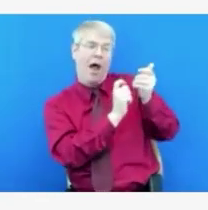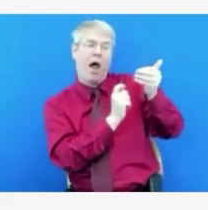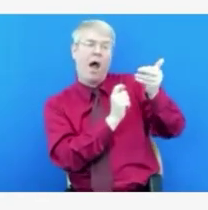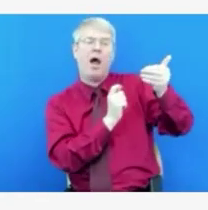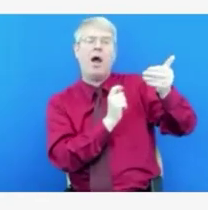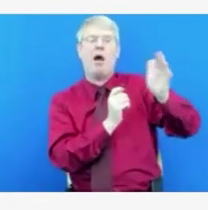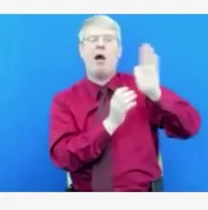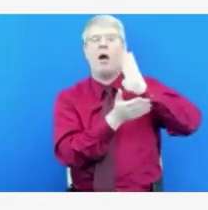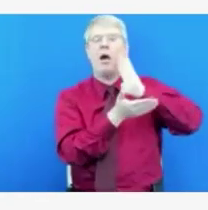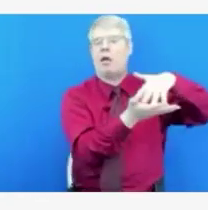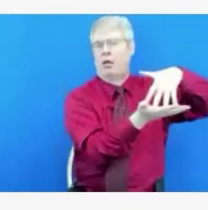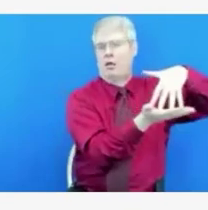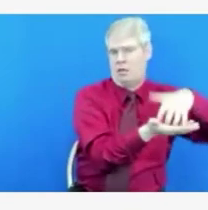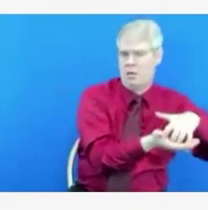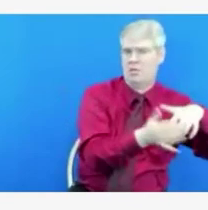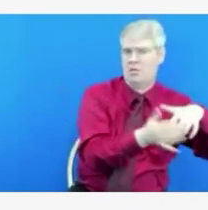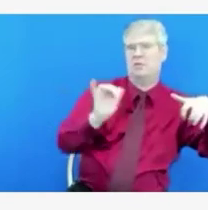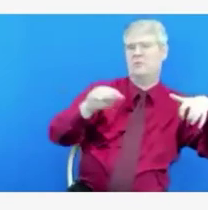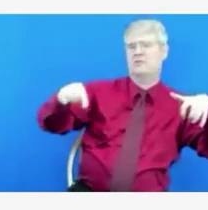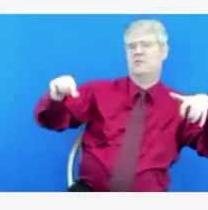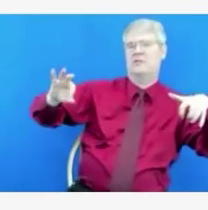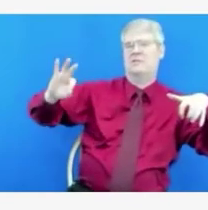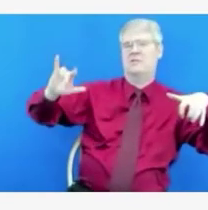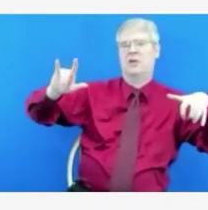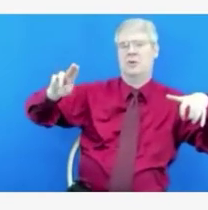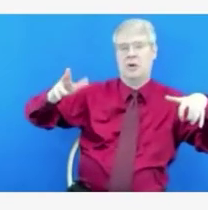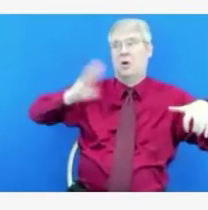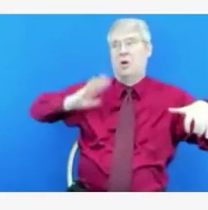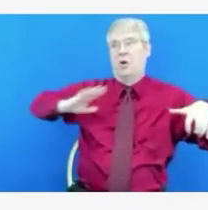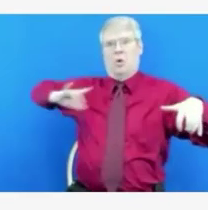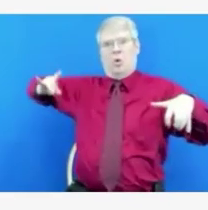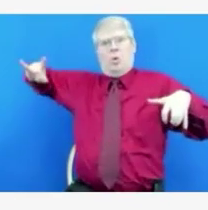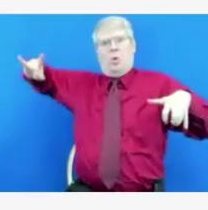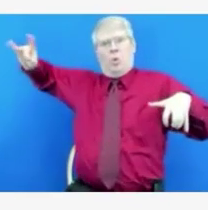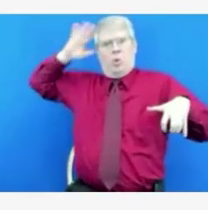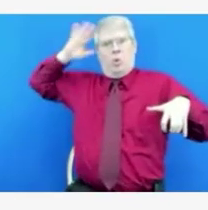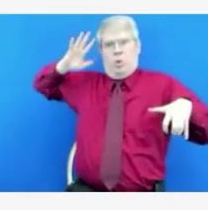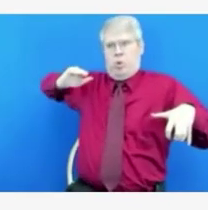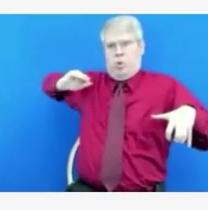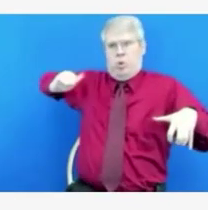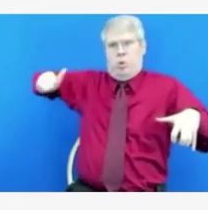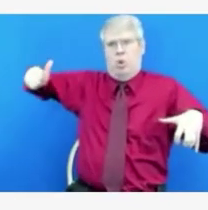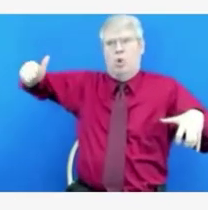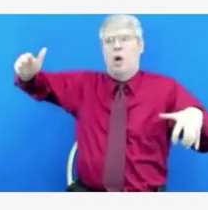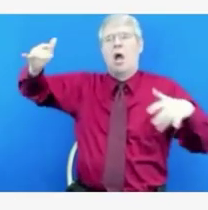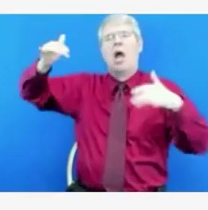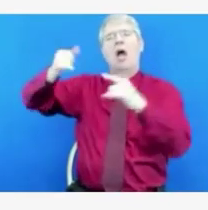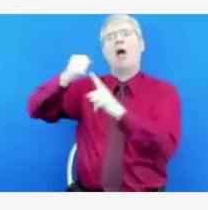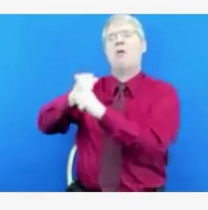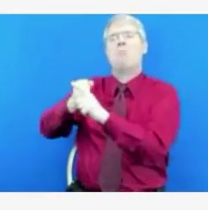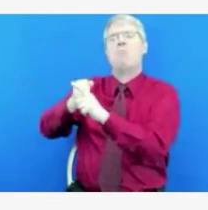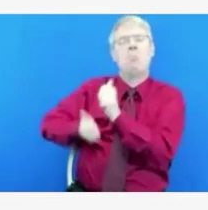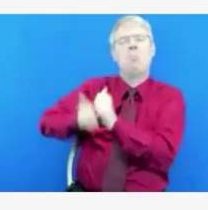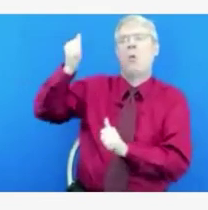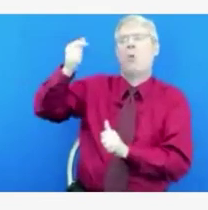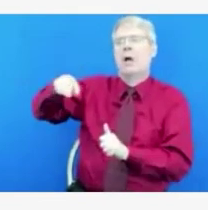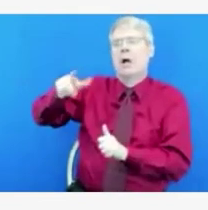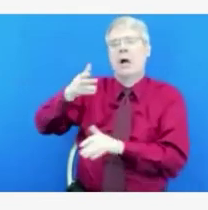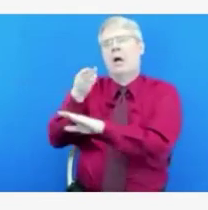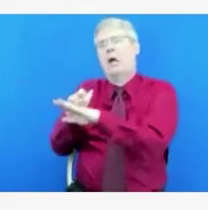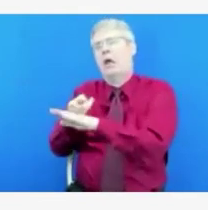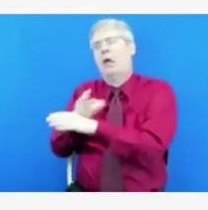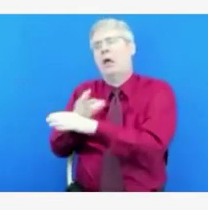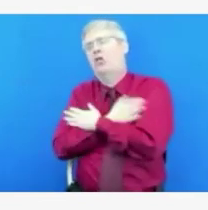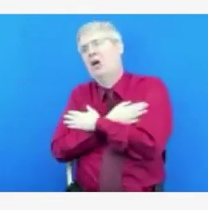coronaviruses are now. That said, especially if it turns into a winter respiratory virus, it's going to add on